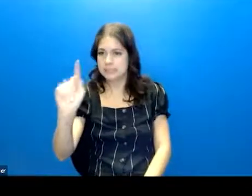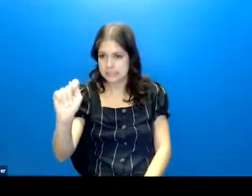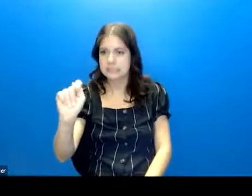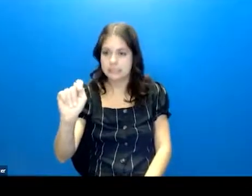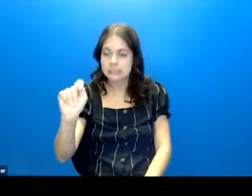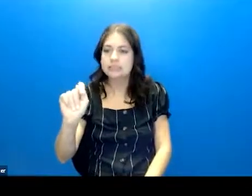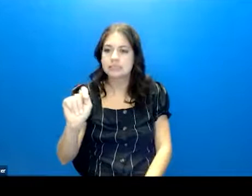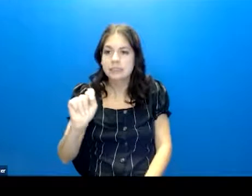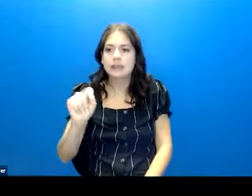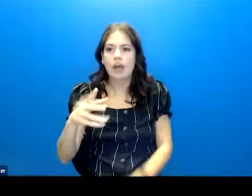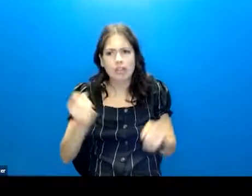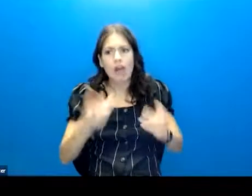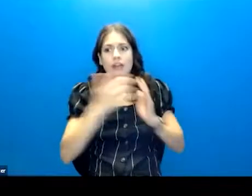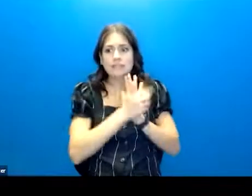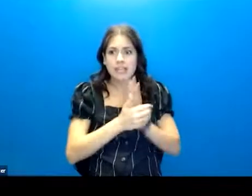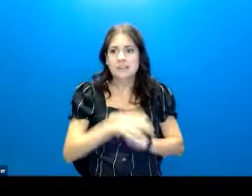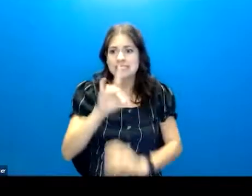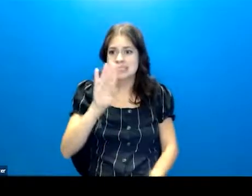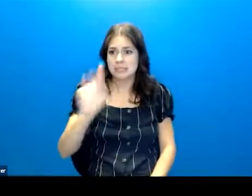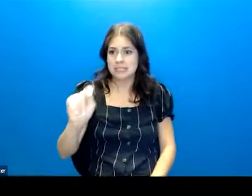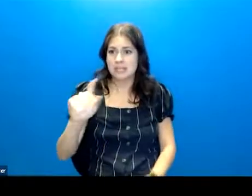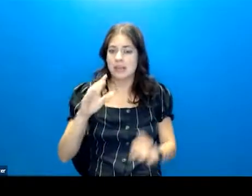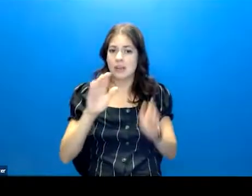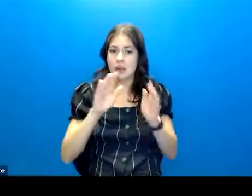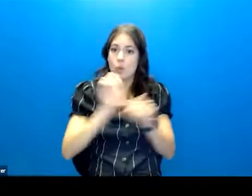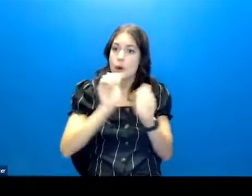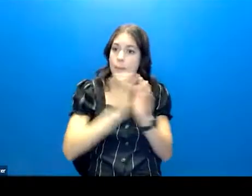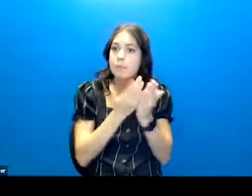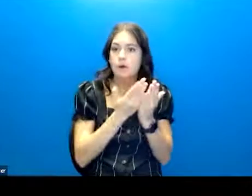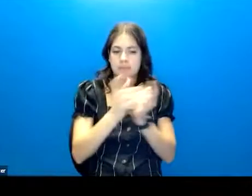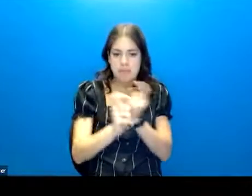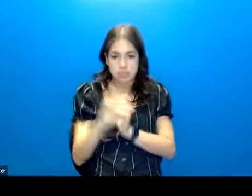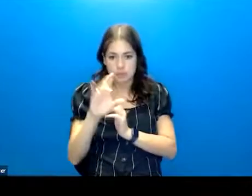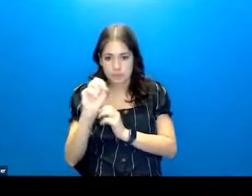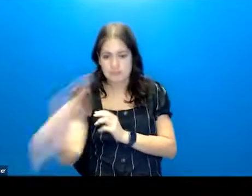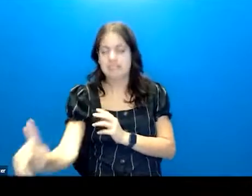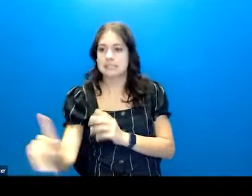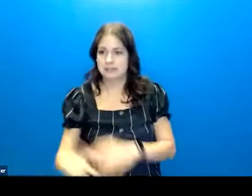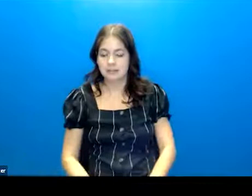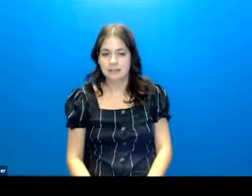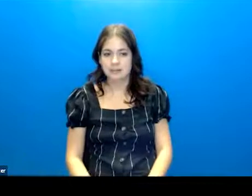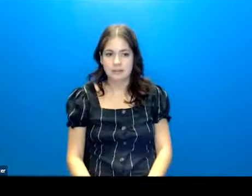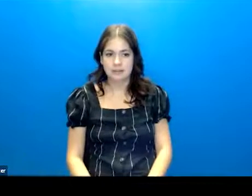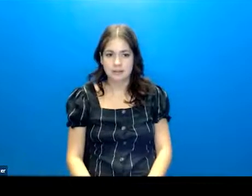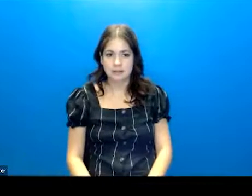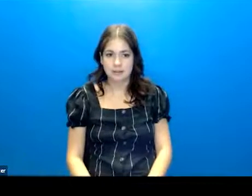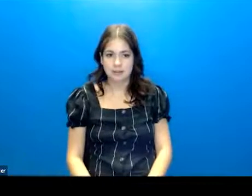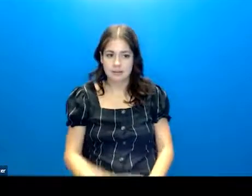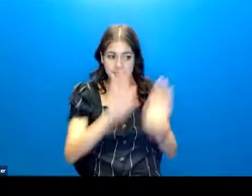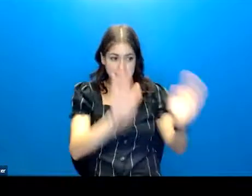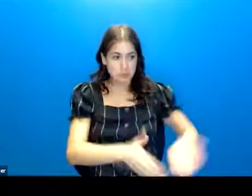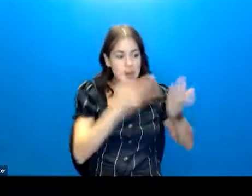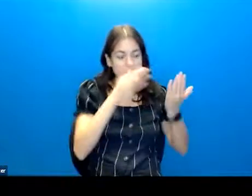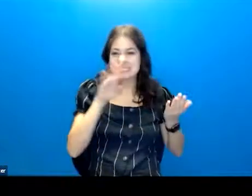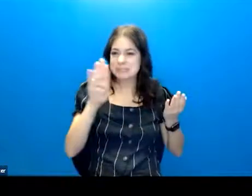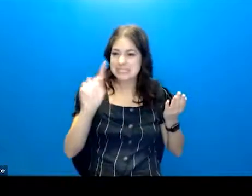Lots of great skills in that DBT workbook for managing risk and big, big feelings. Pull out a DBT